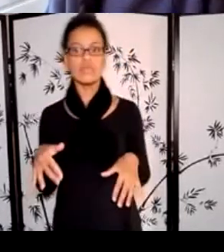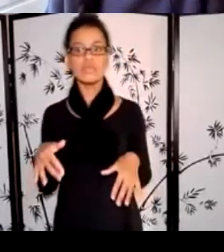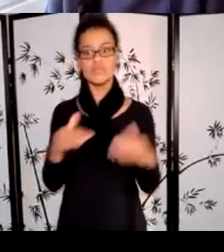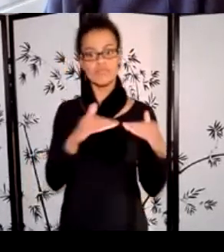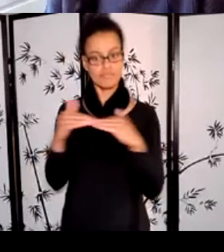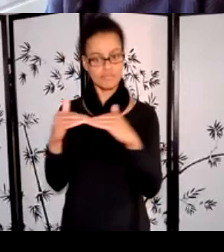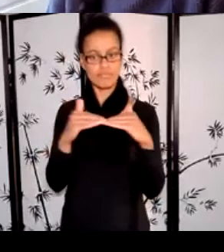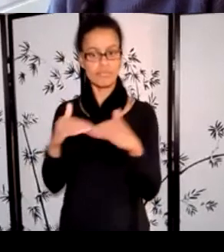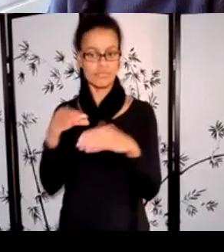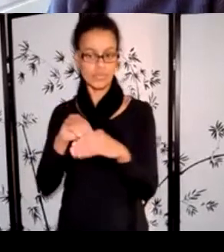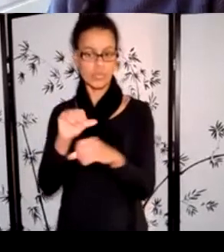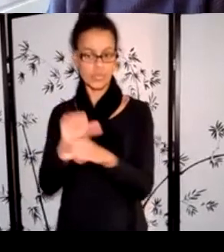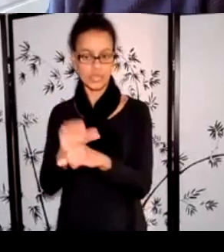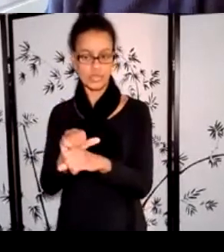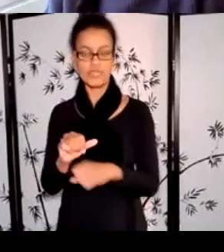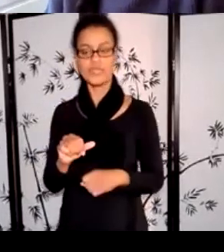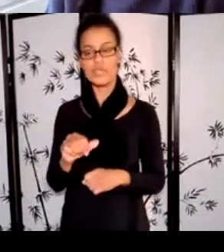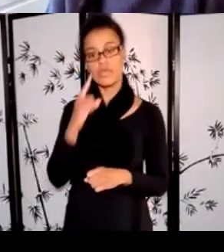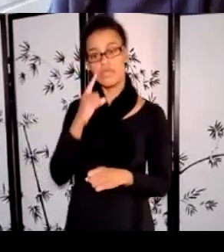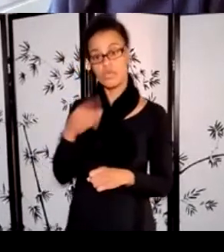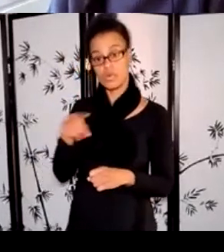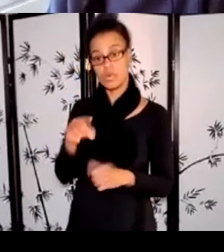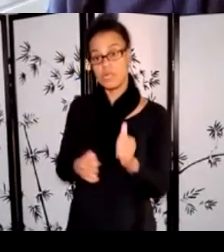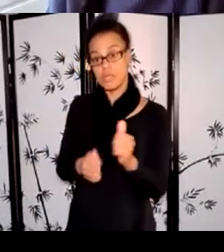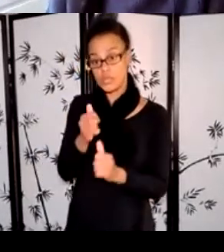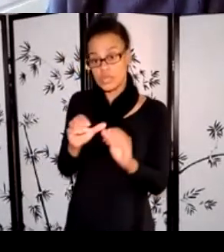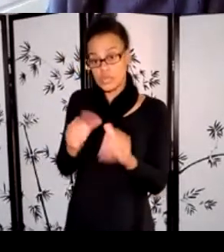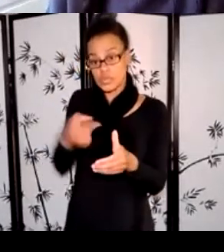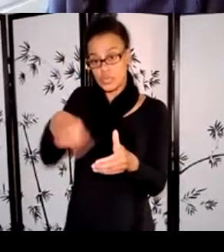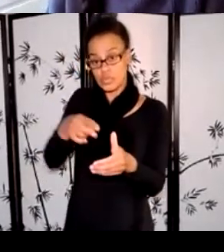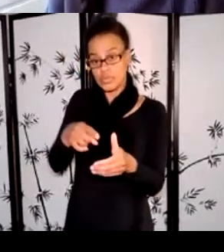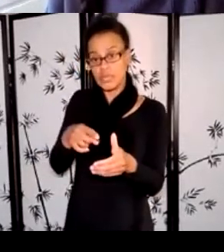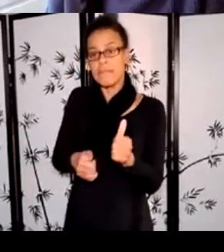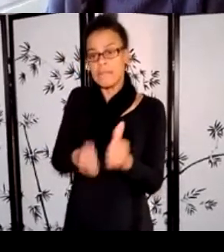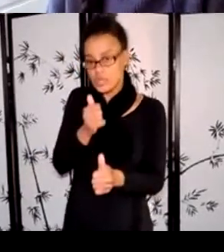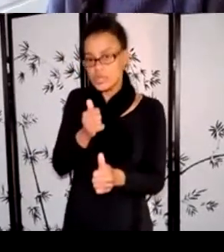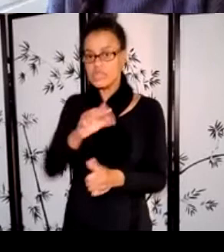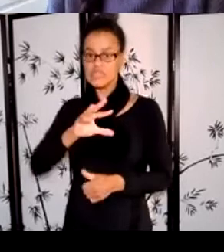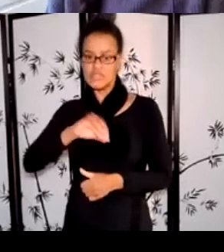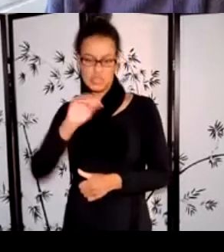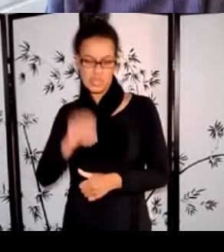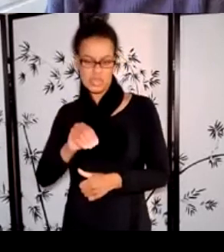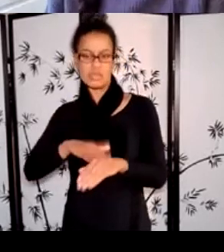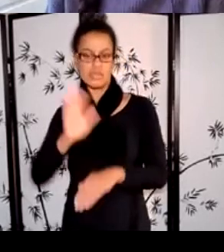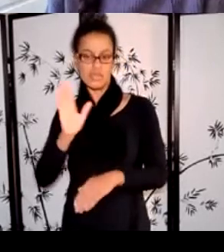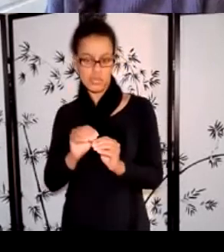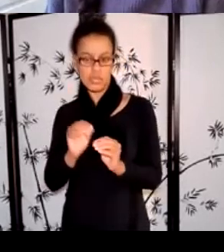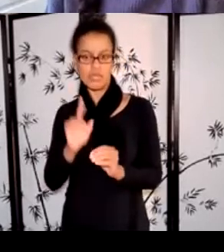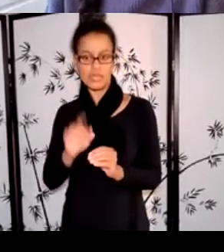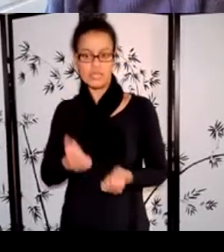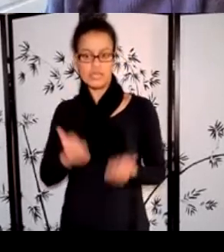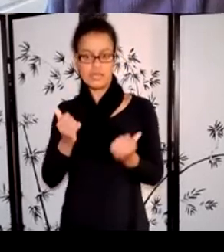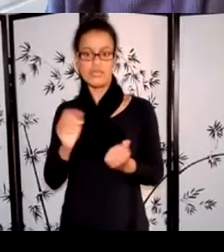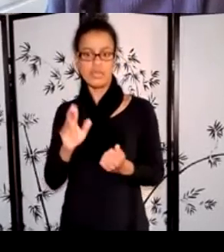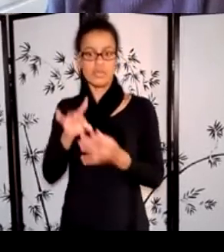A majority of collective members must be Calgary-based artists, so at least 50% or more. And an artist collective